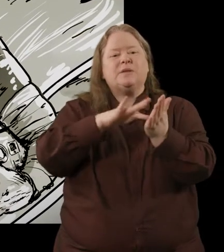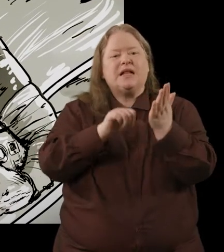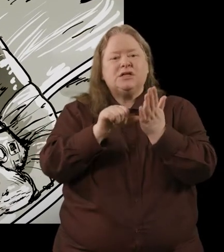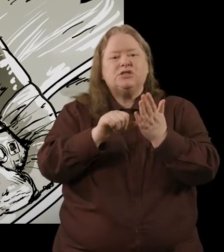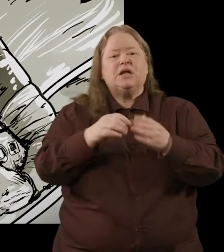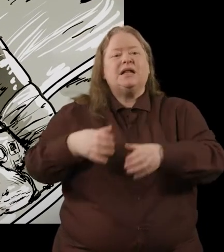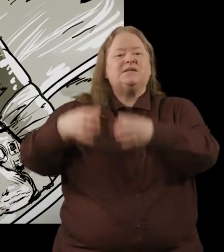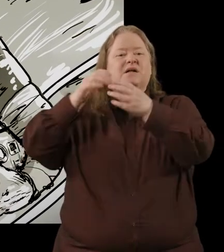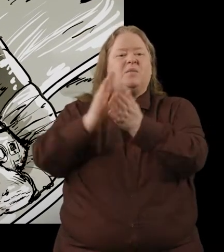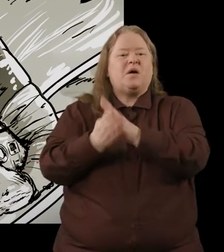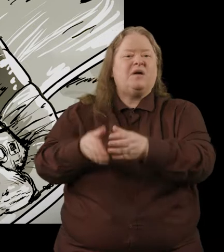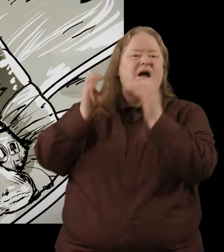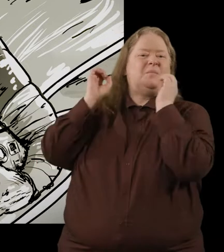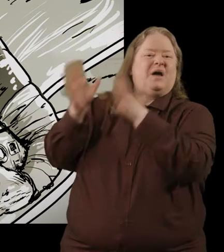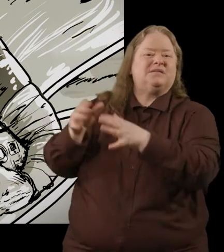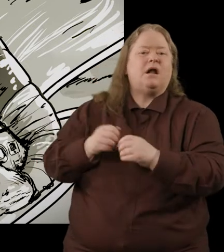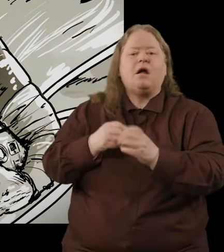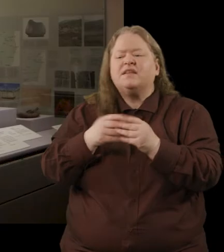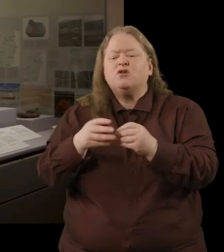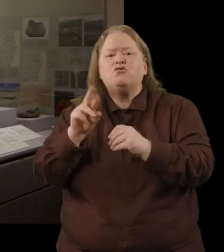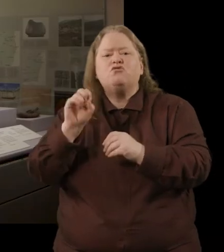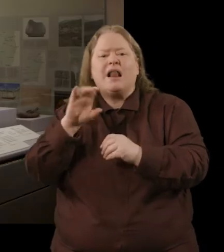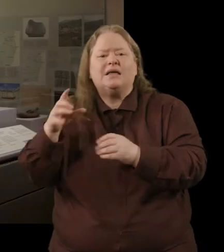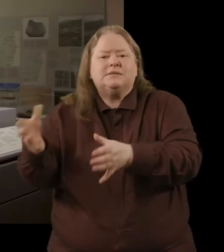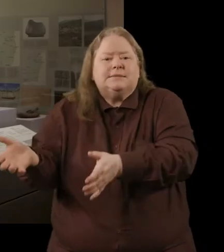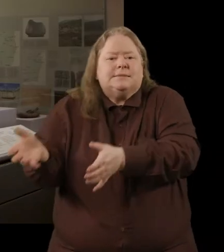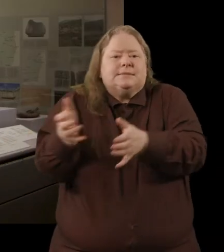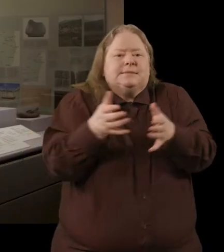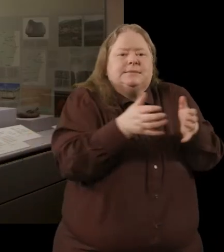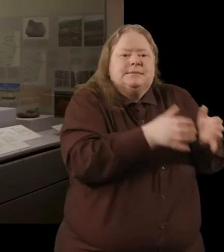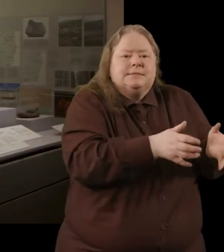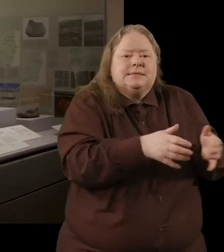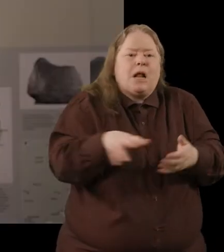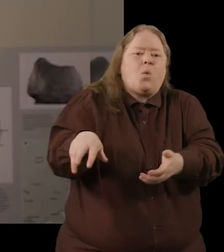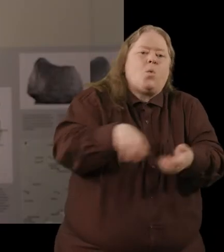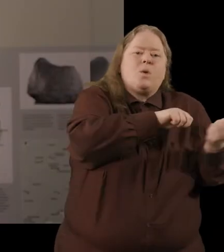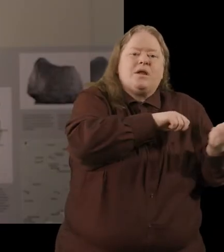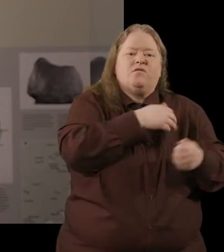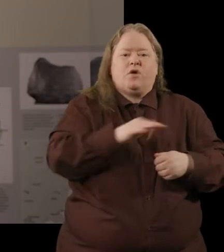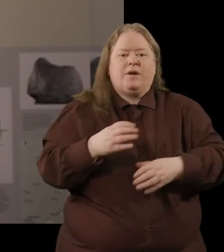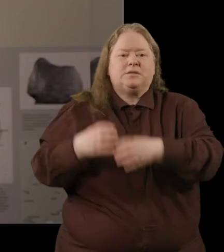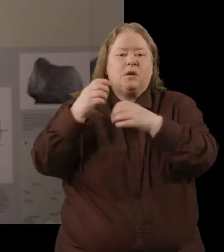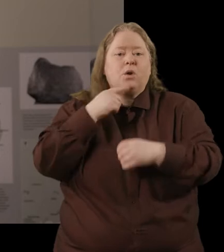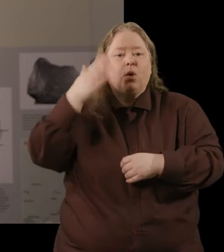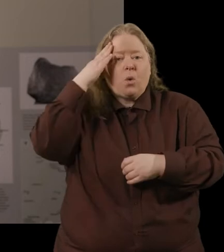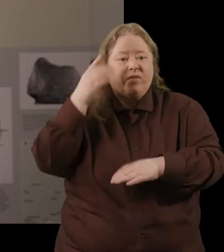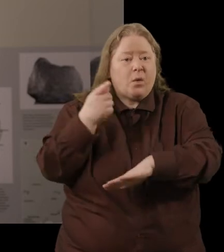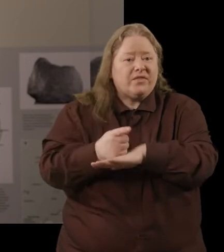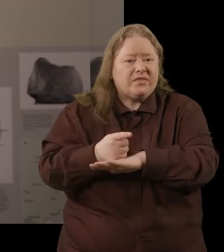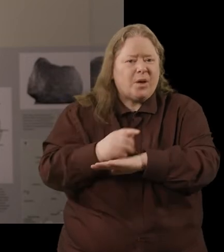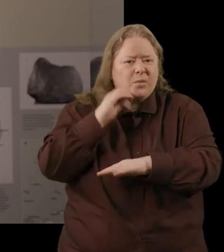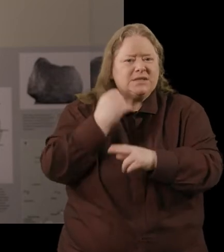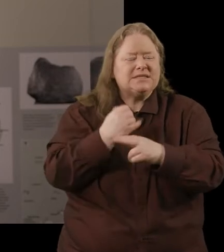became abandoned and maybe its relics were put away and taken away from Glendalough. But we know they were there because